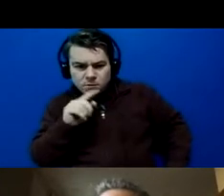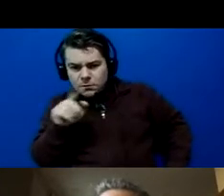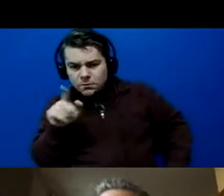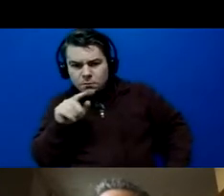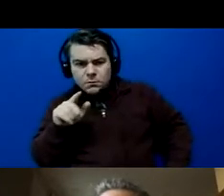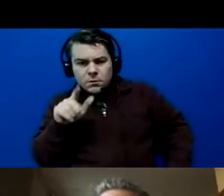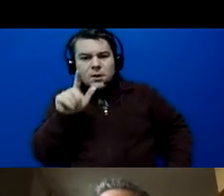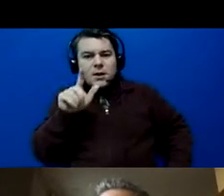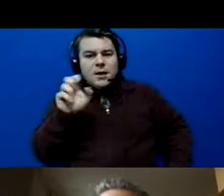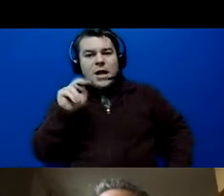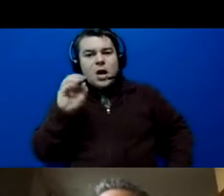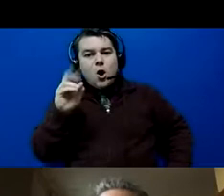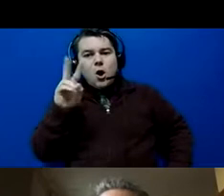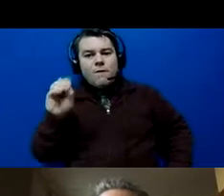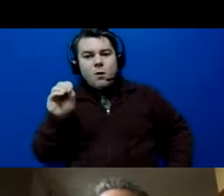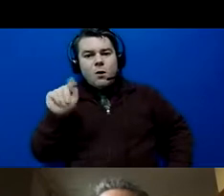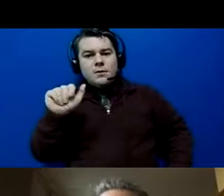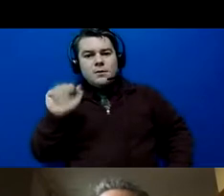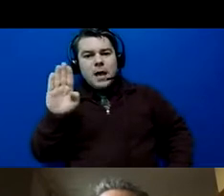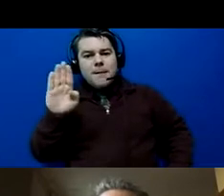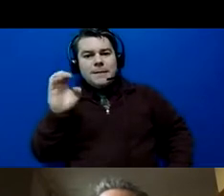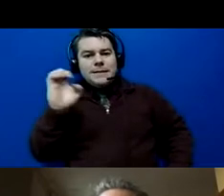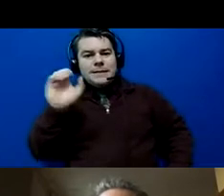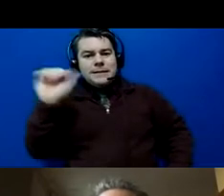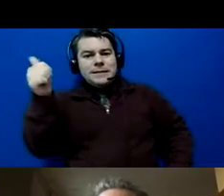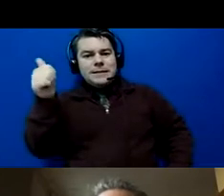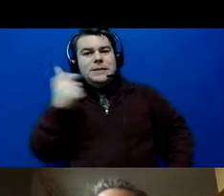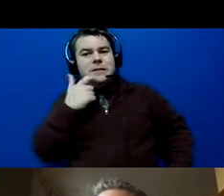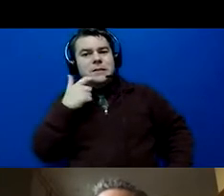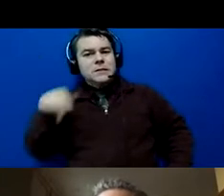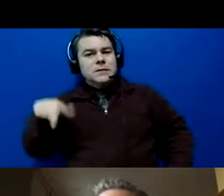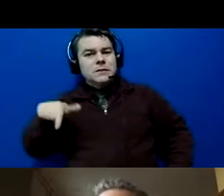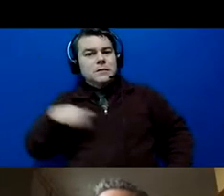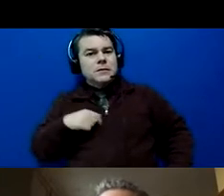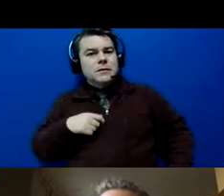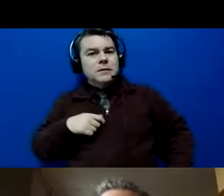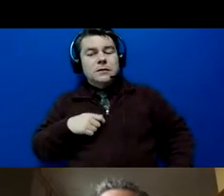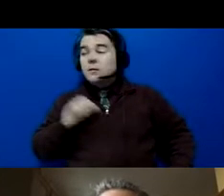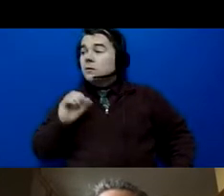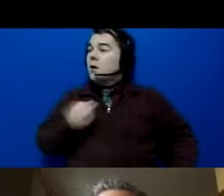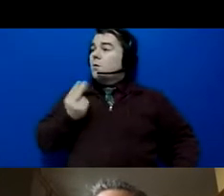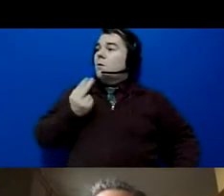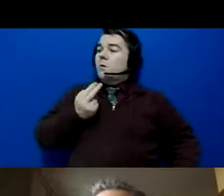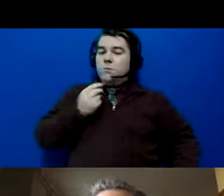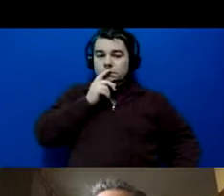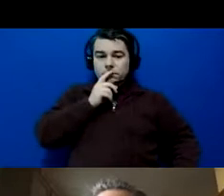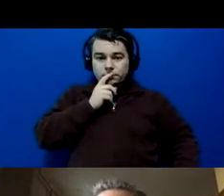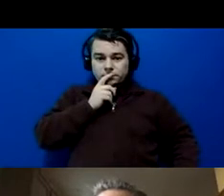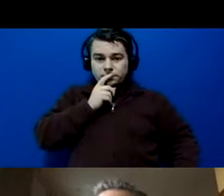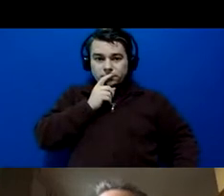Lenovo tab E10 is what it says for her. Oh, um,